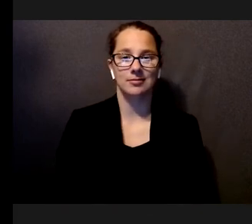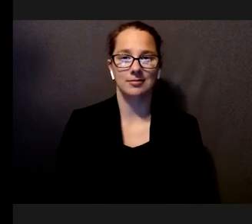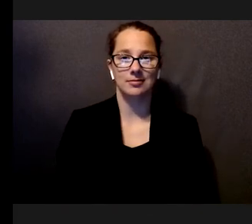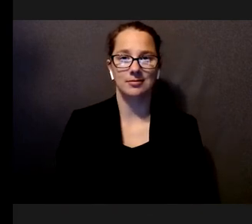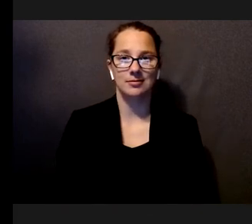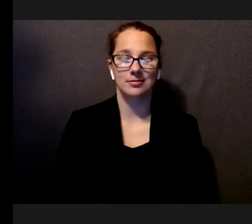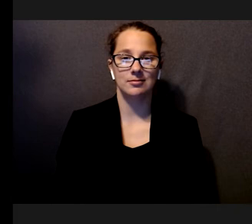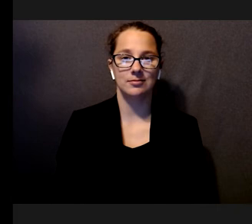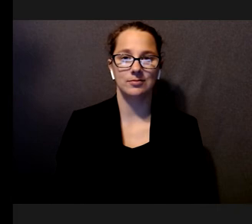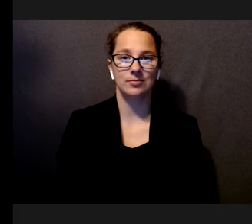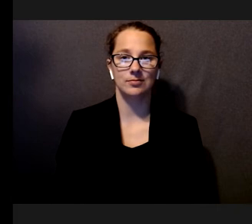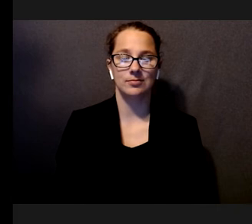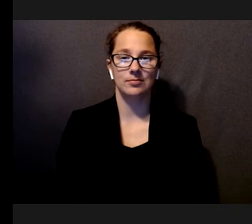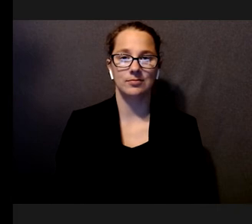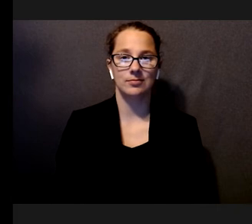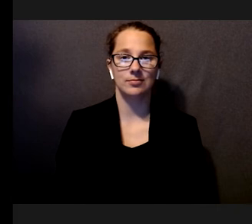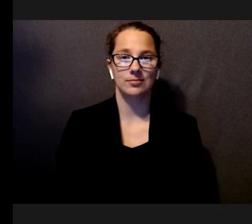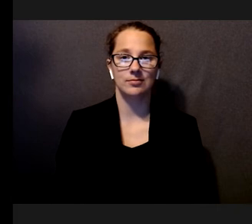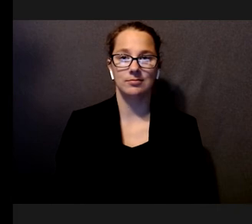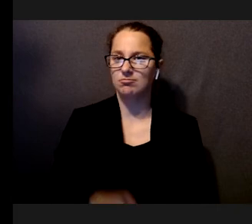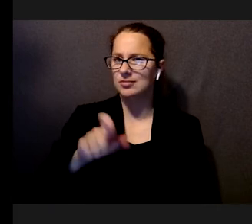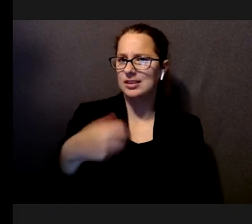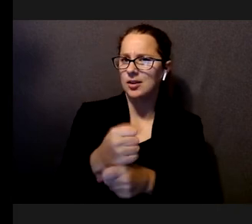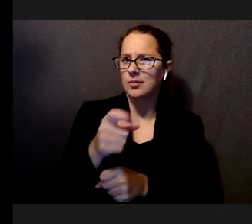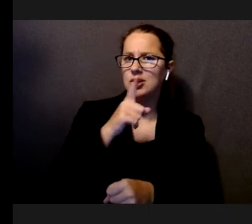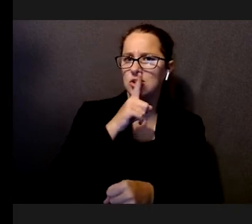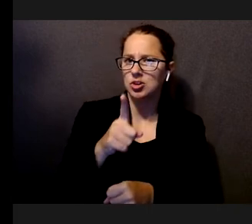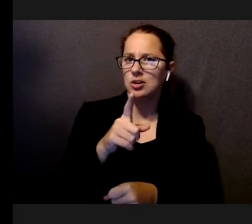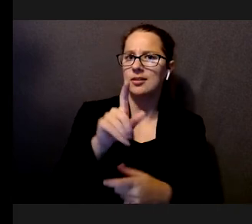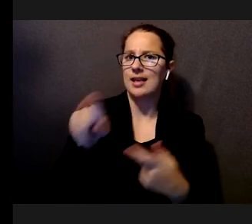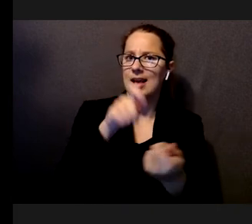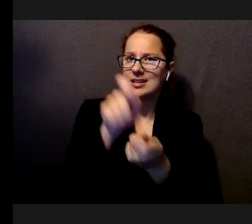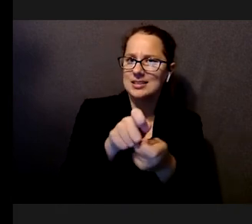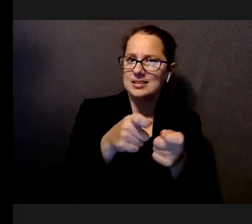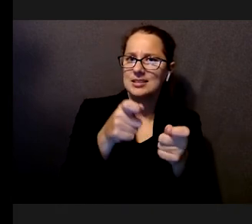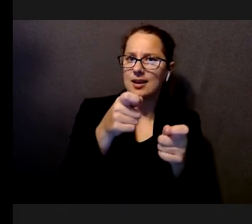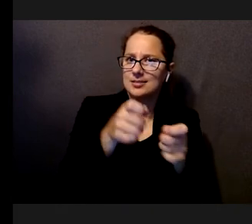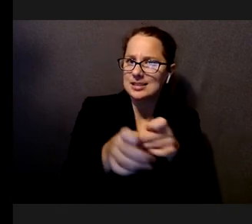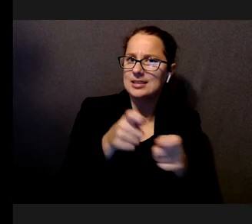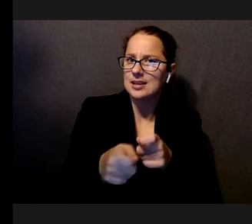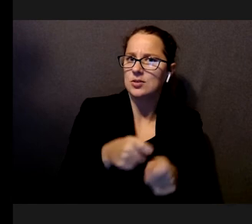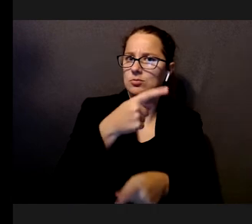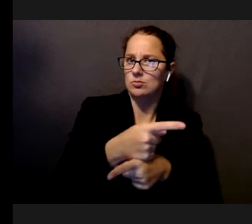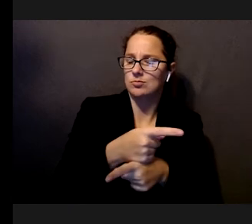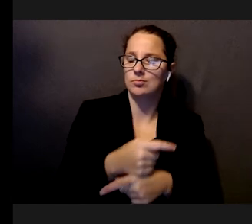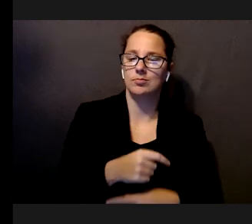specific product and be able to make sure that the exact details were correct.